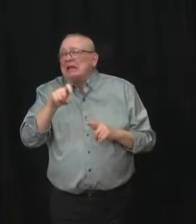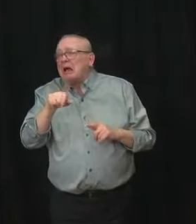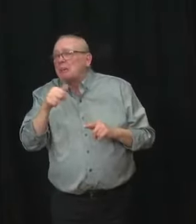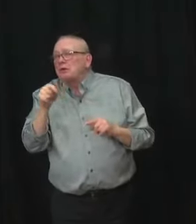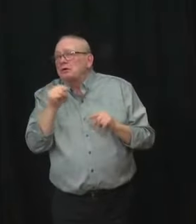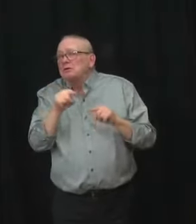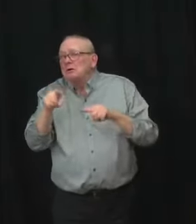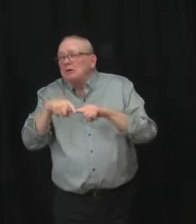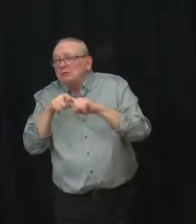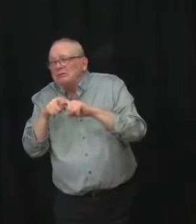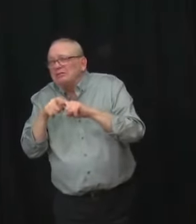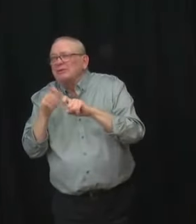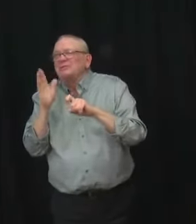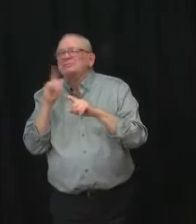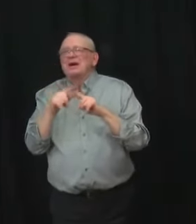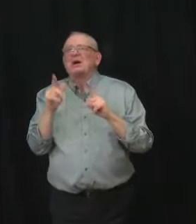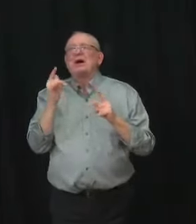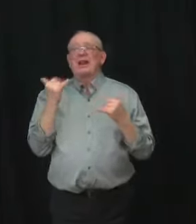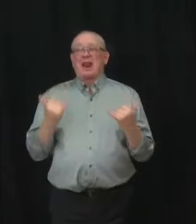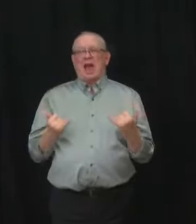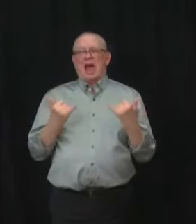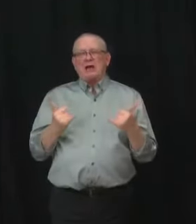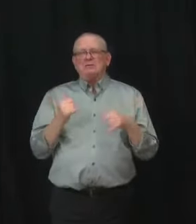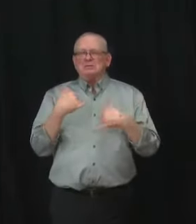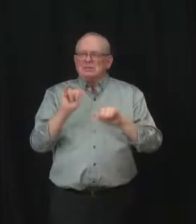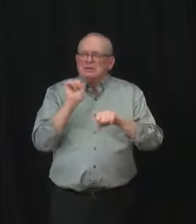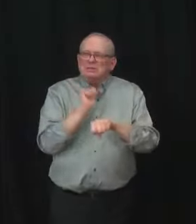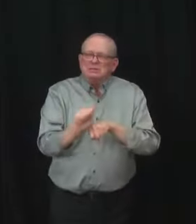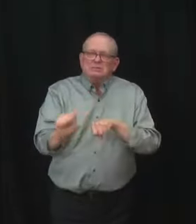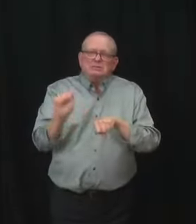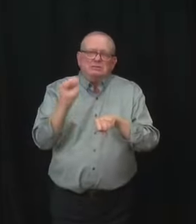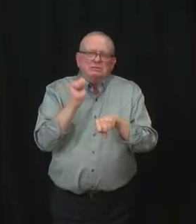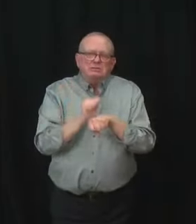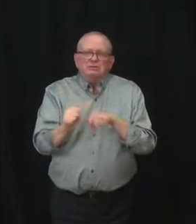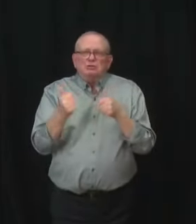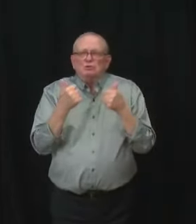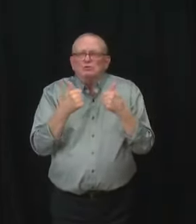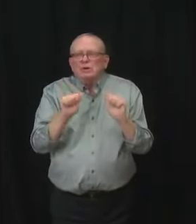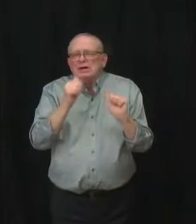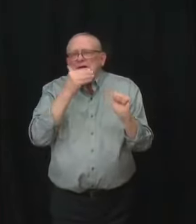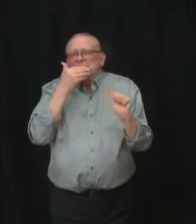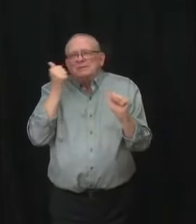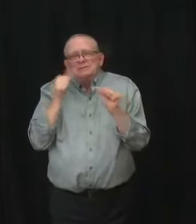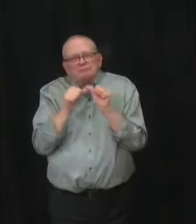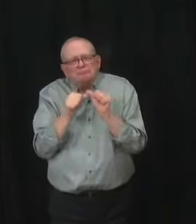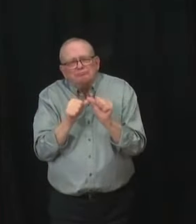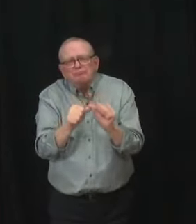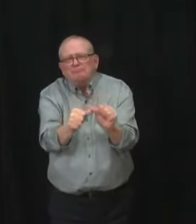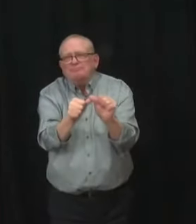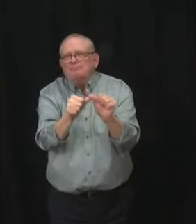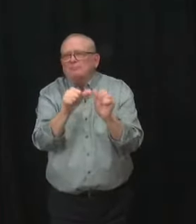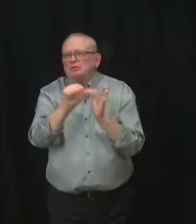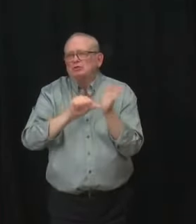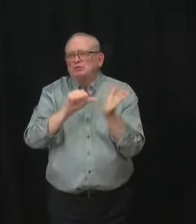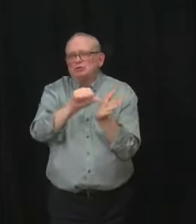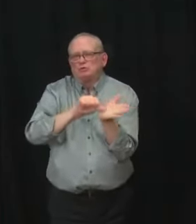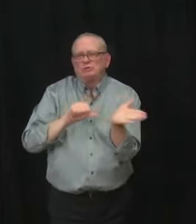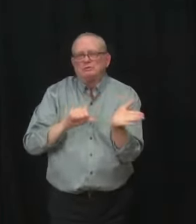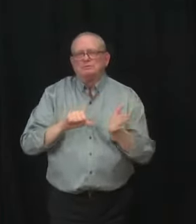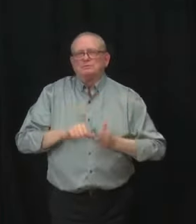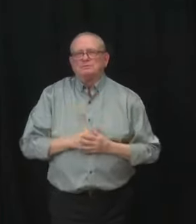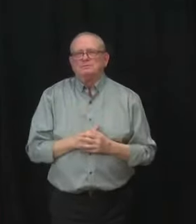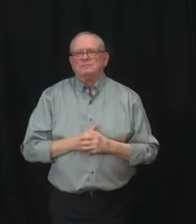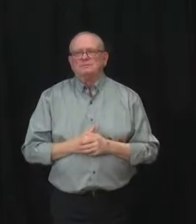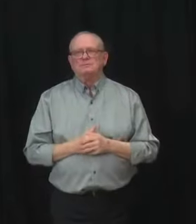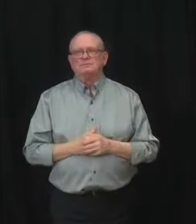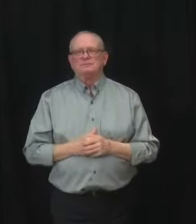to avoid the kind of reductions that we've seen in previous waves. They have plans in place to manage the patients in hospital today